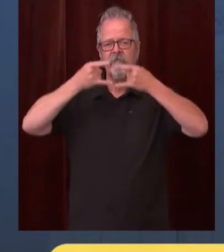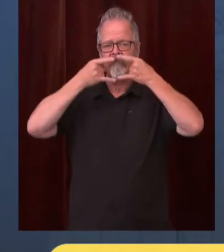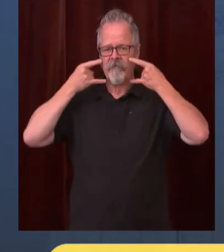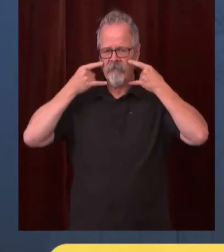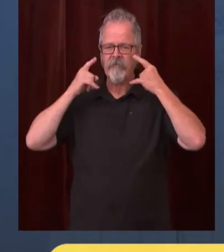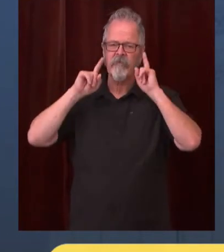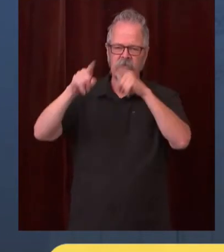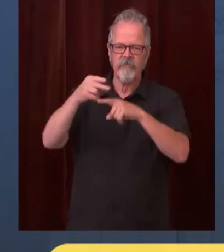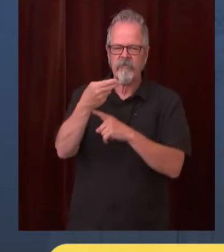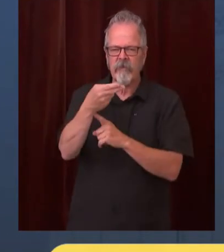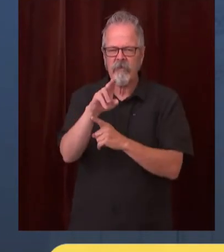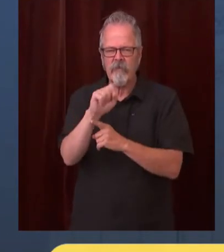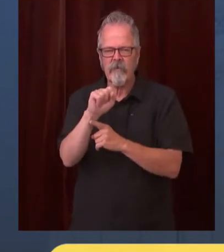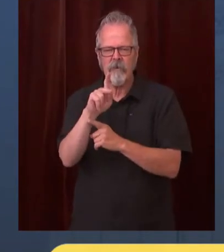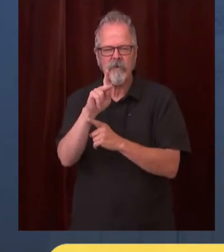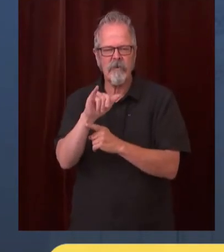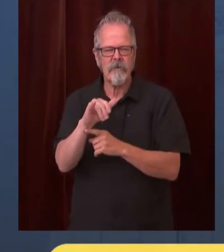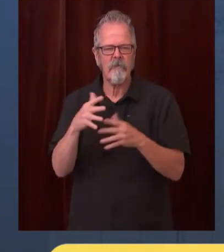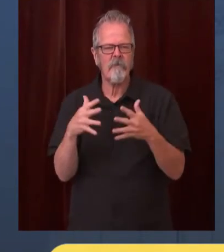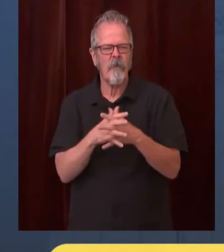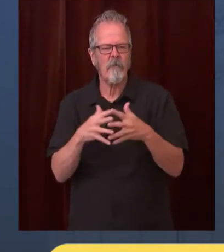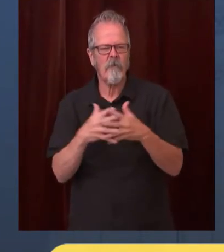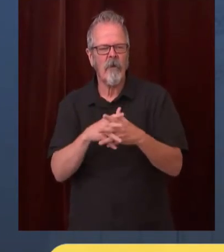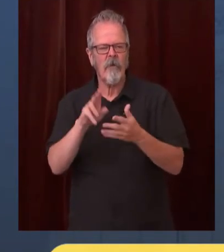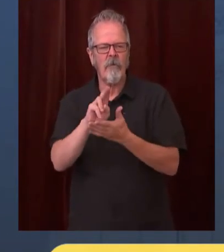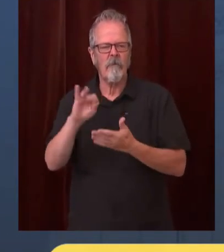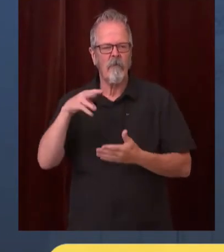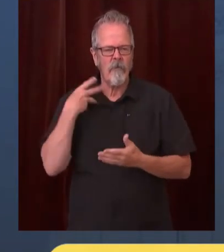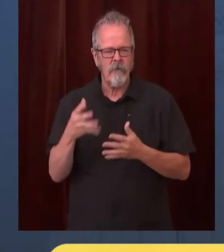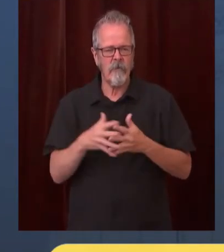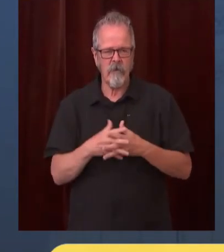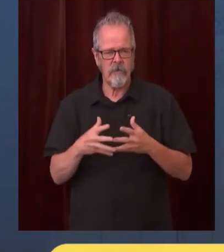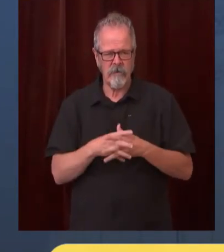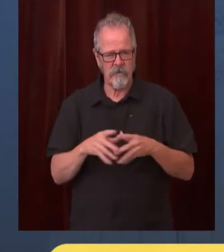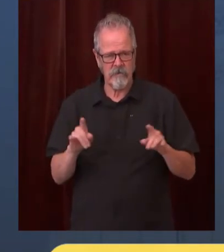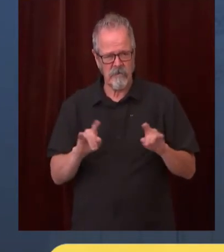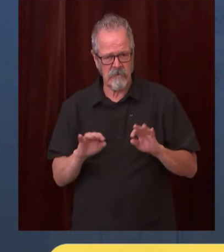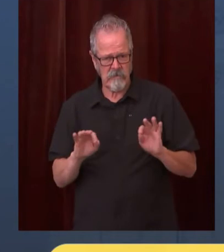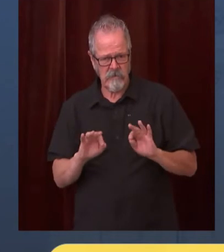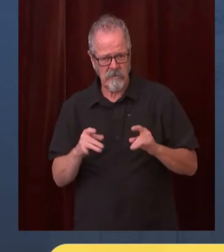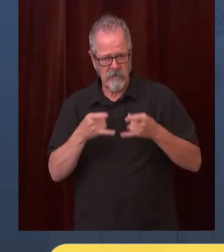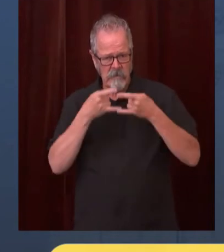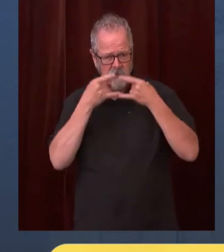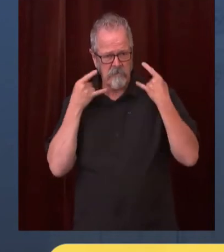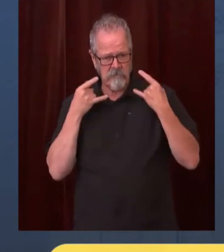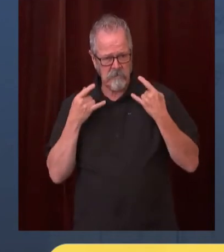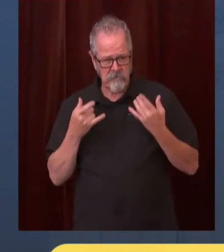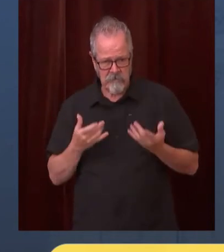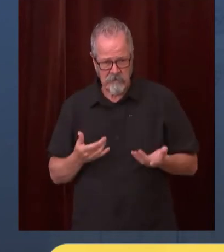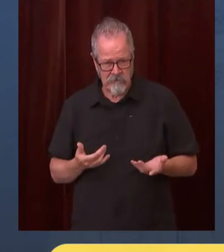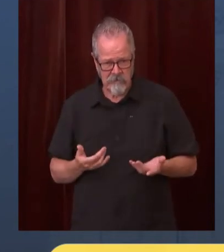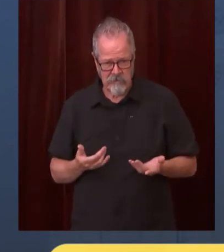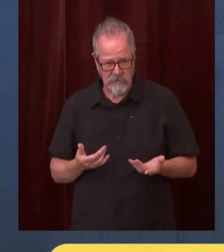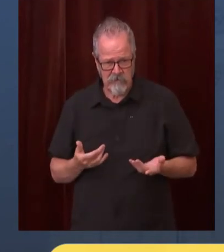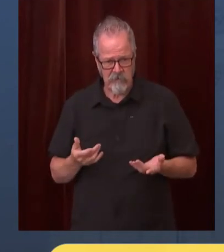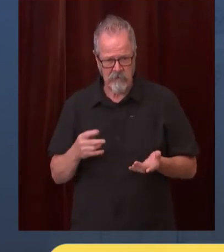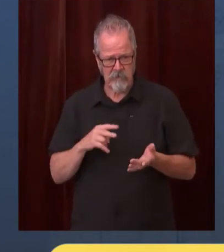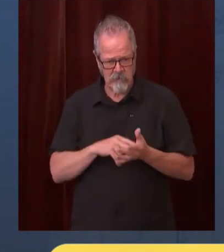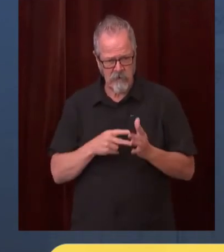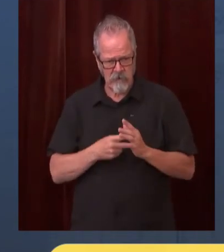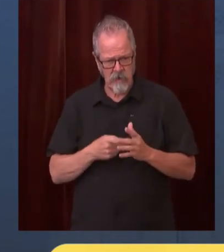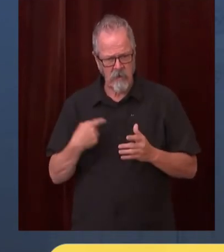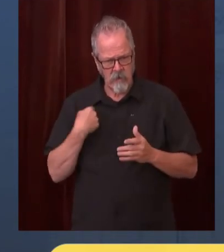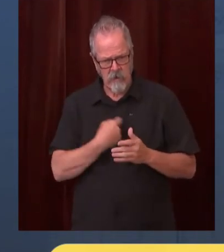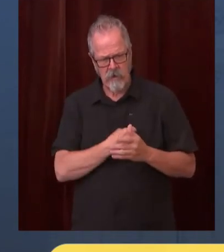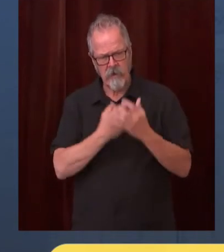and i hope we will have a little more publicly spirited attitude so that we can fight this together we